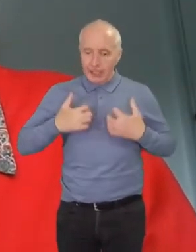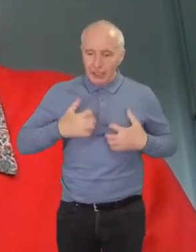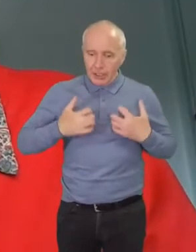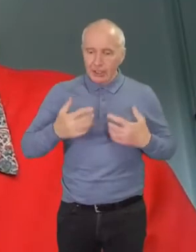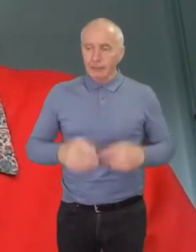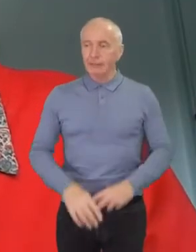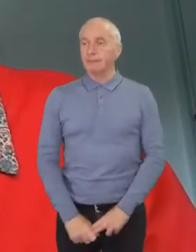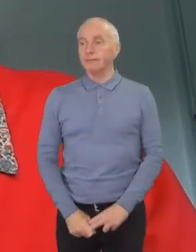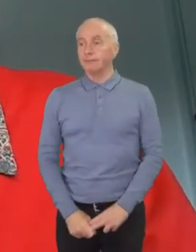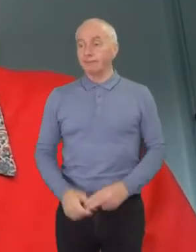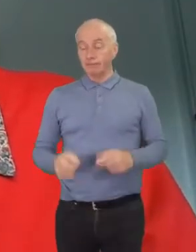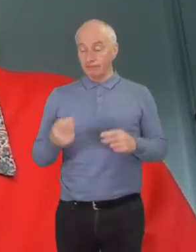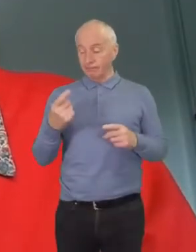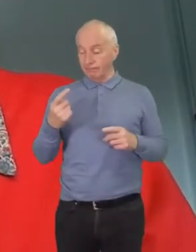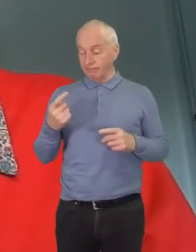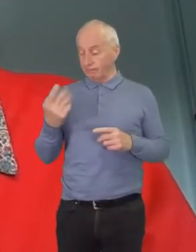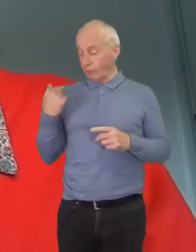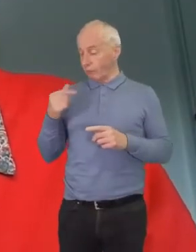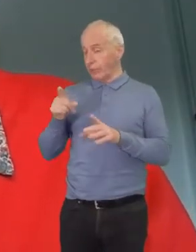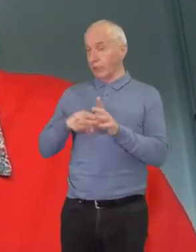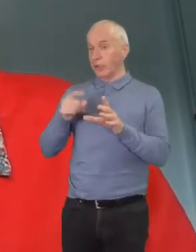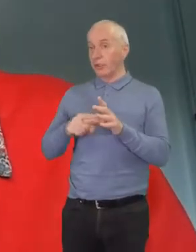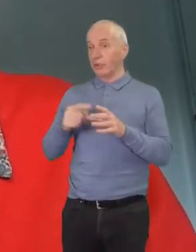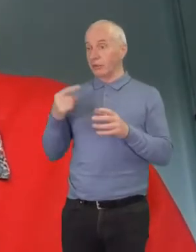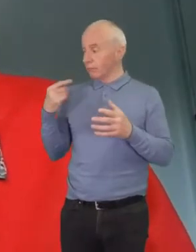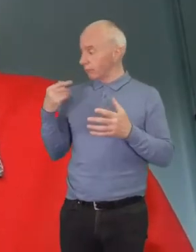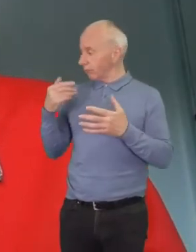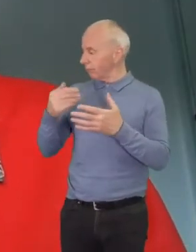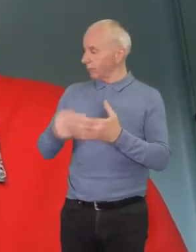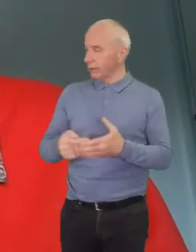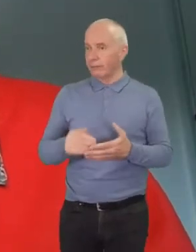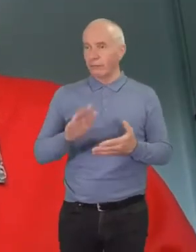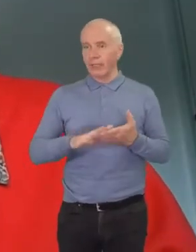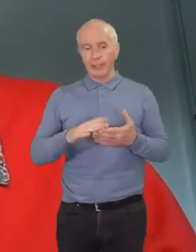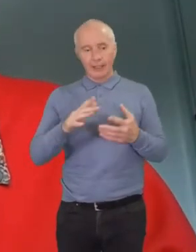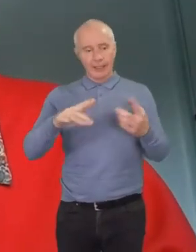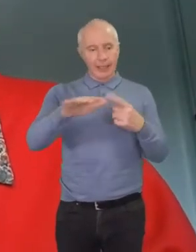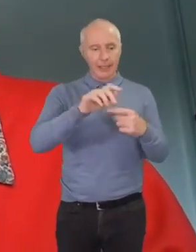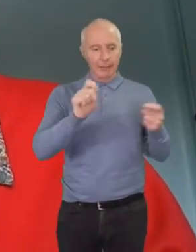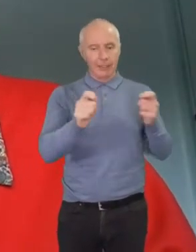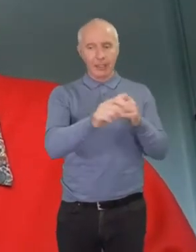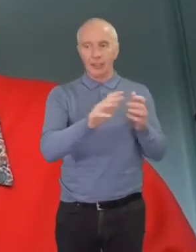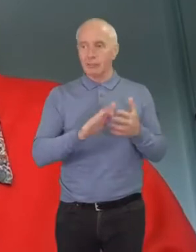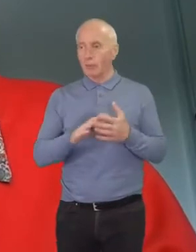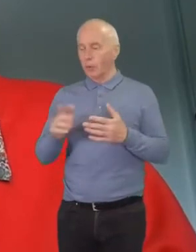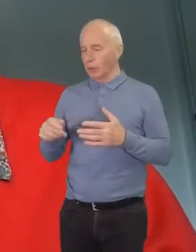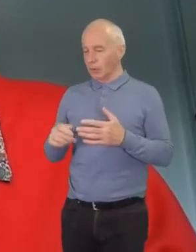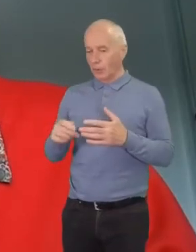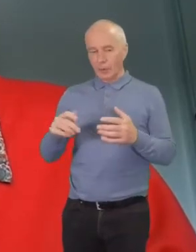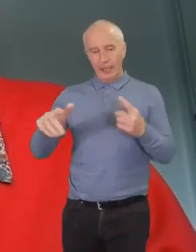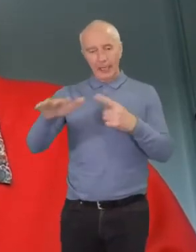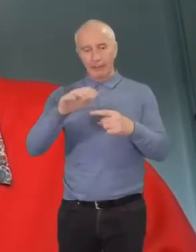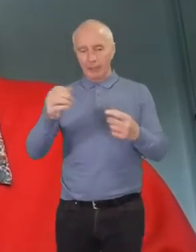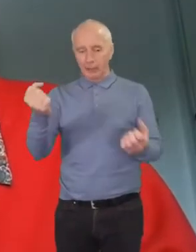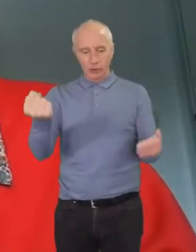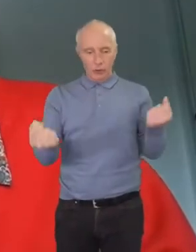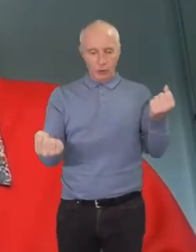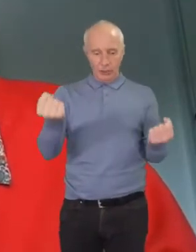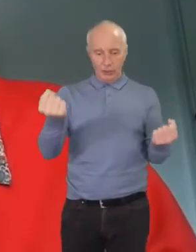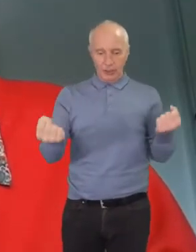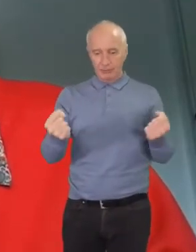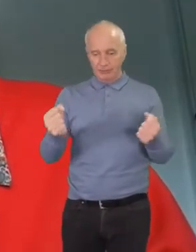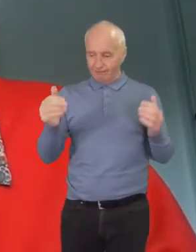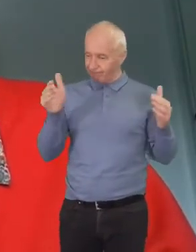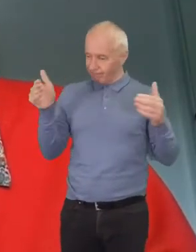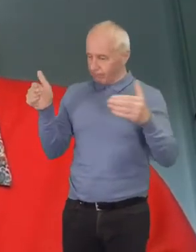In recent years, the Lexus of the climate crisis has moved away from climate change and towards climate justice, a change which